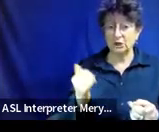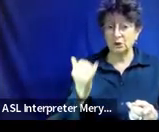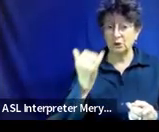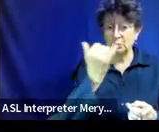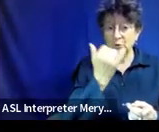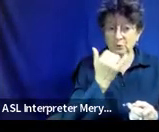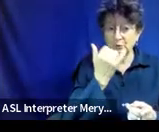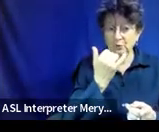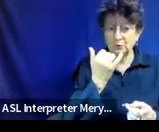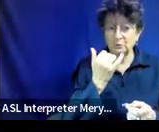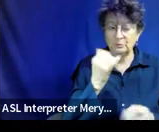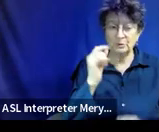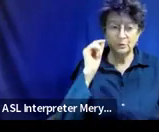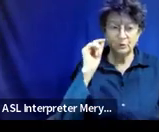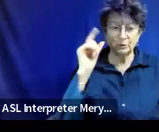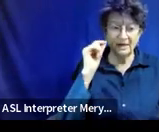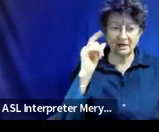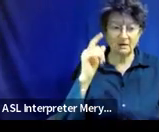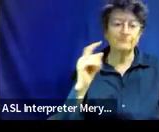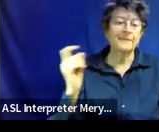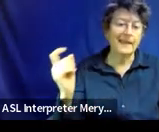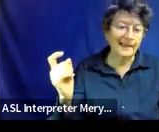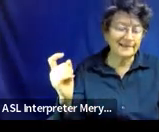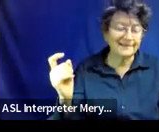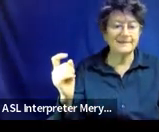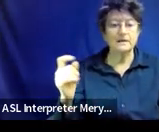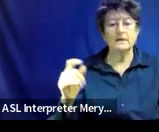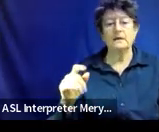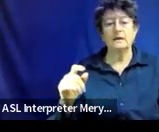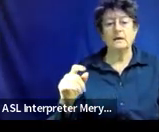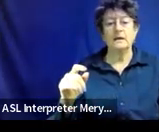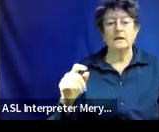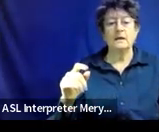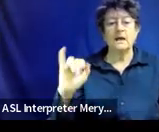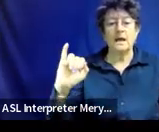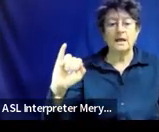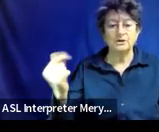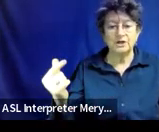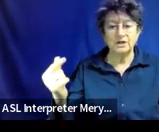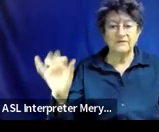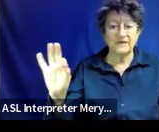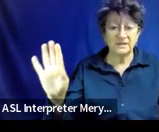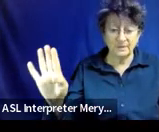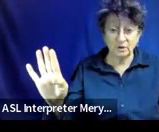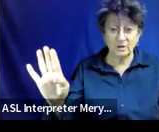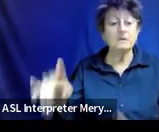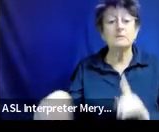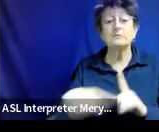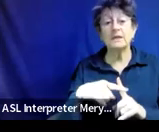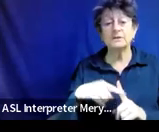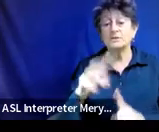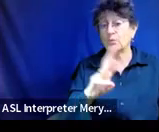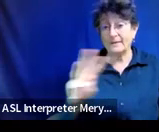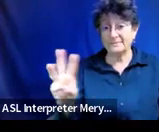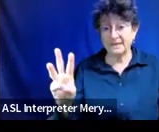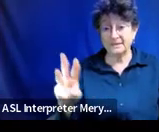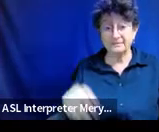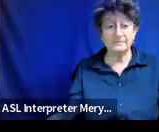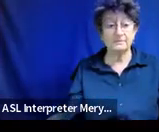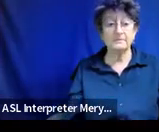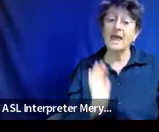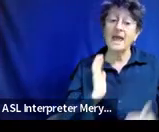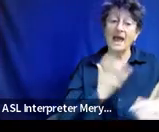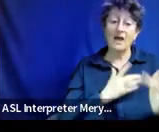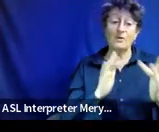Twitter, I guess it's X now. Instagram, Facebook, you know, all the good things. And then of course the website. And then our contact